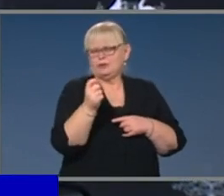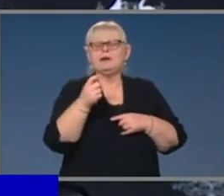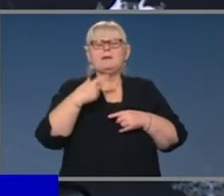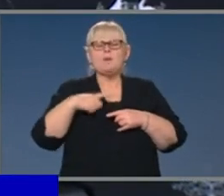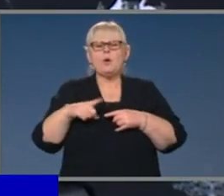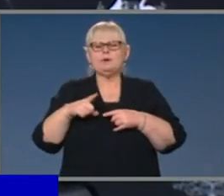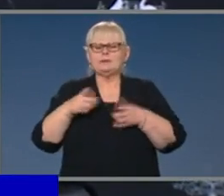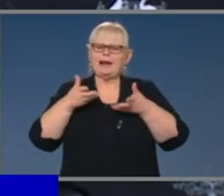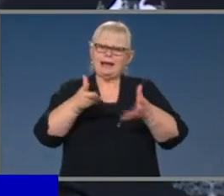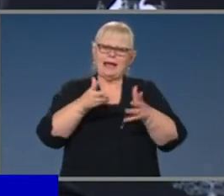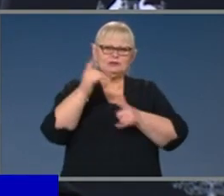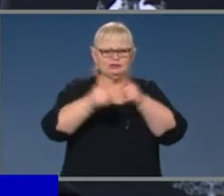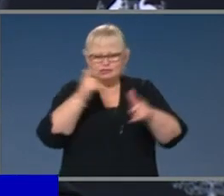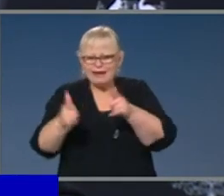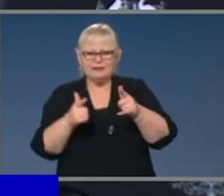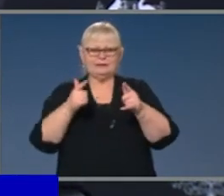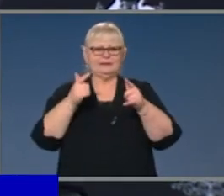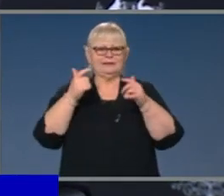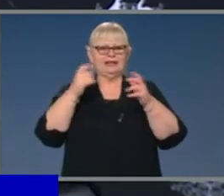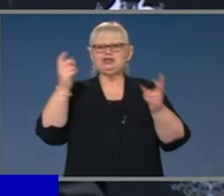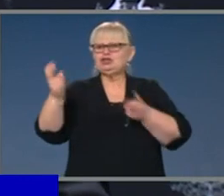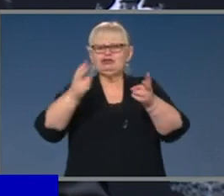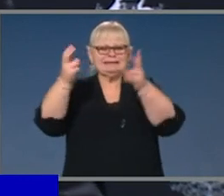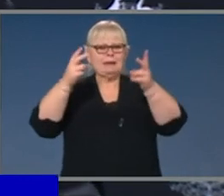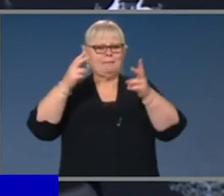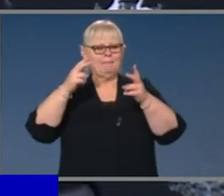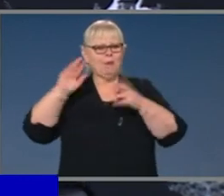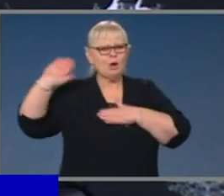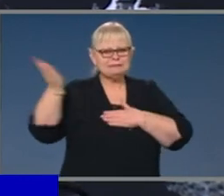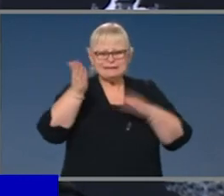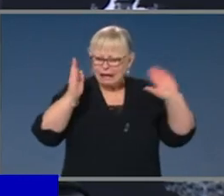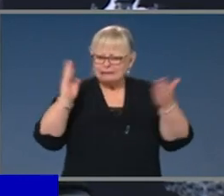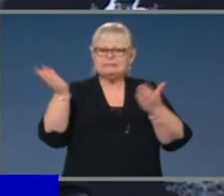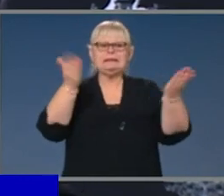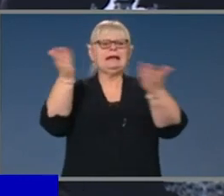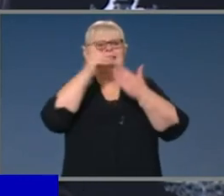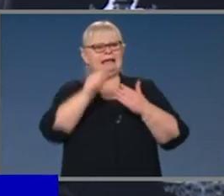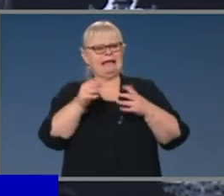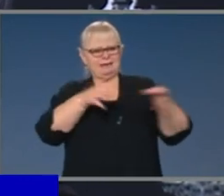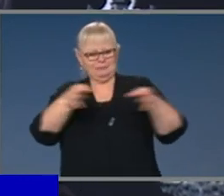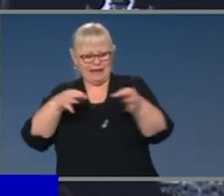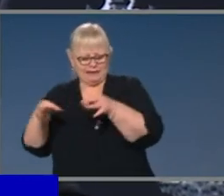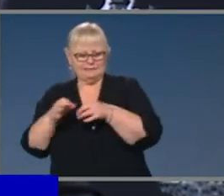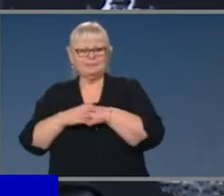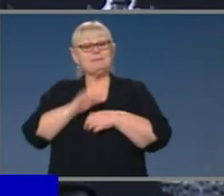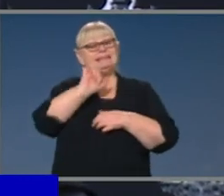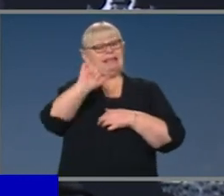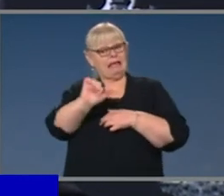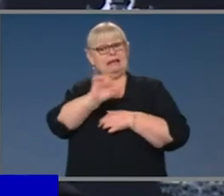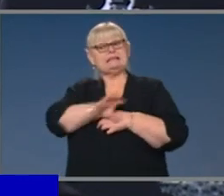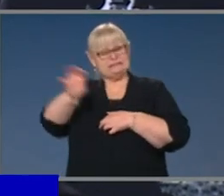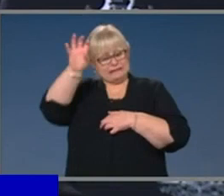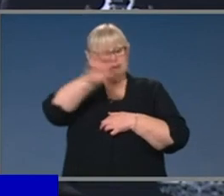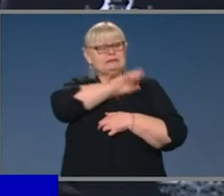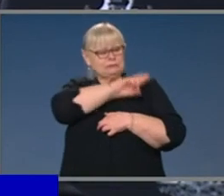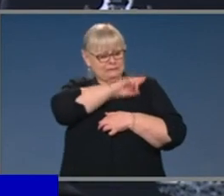the travel and tourism and hospitality industry to plan for that time. And so that is a matter for the states. But I welcome the decision